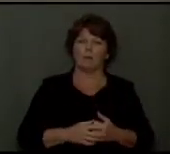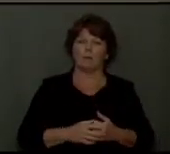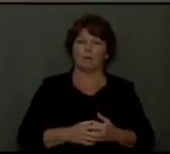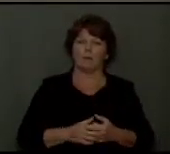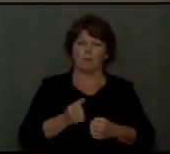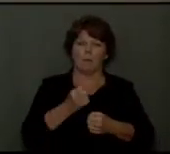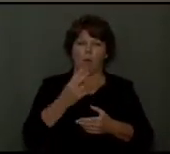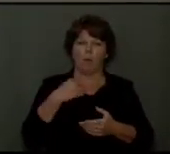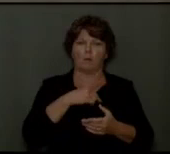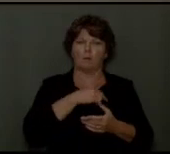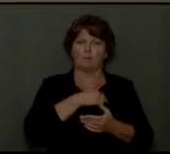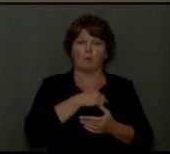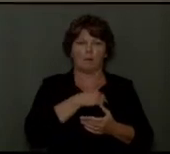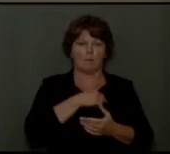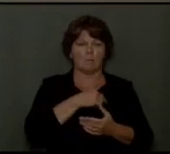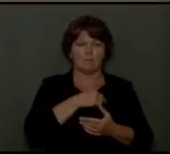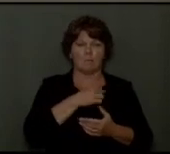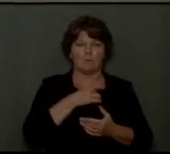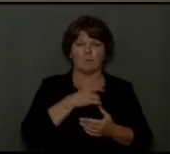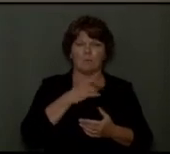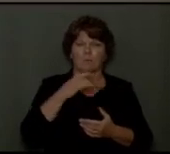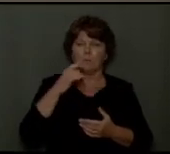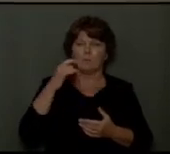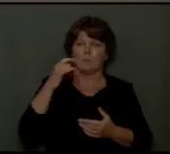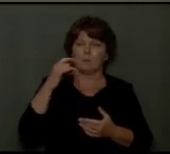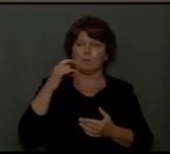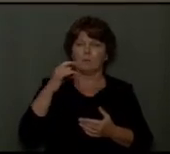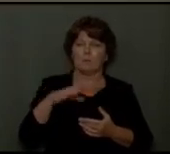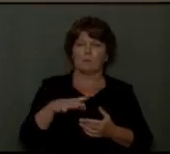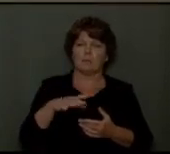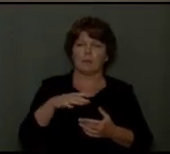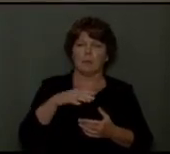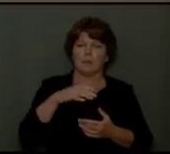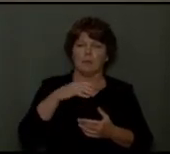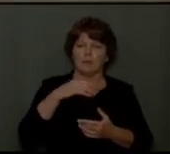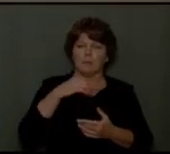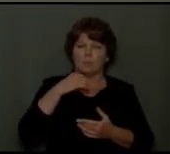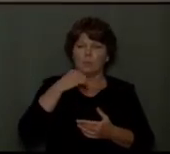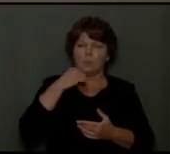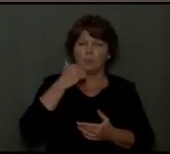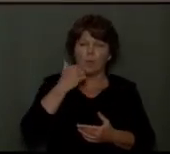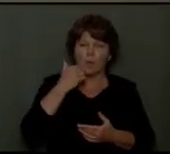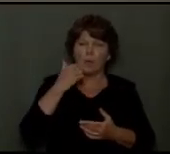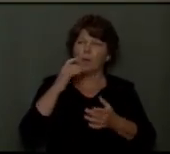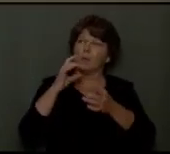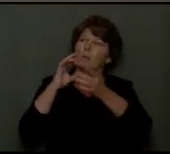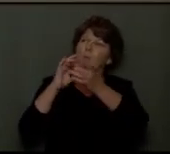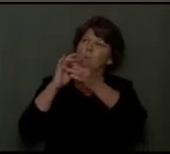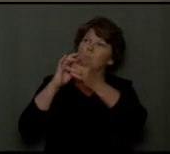us to dislike and shun all association with Him.